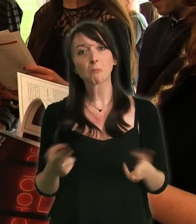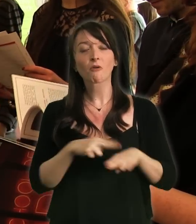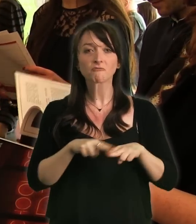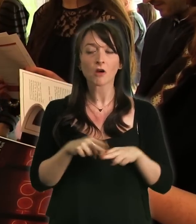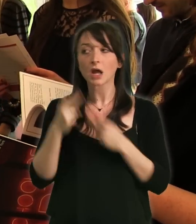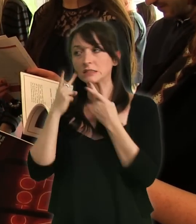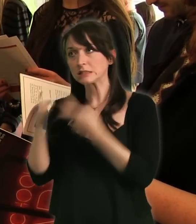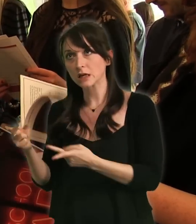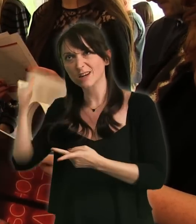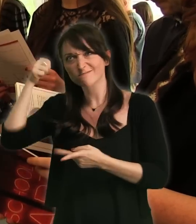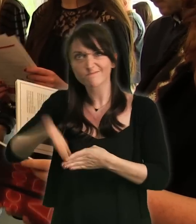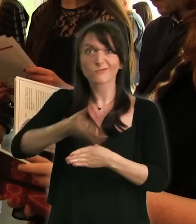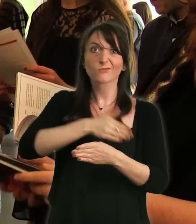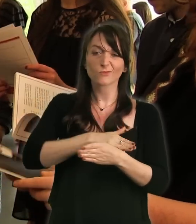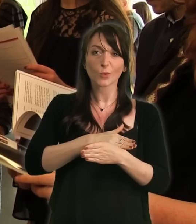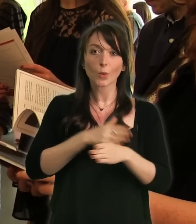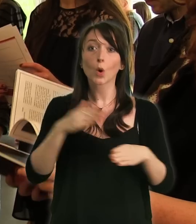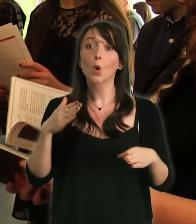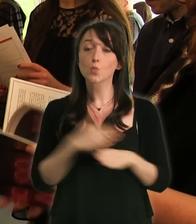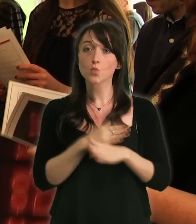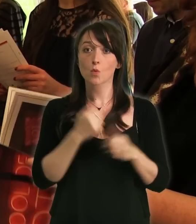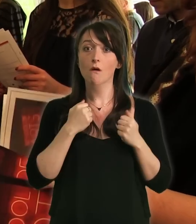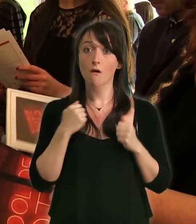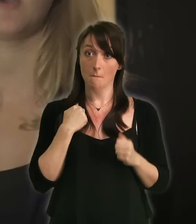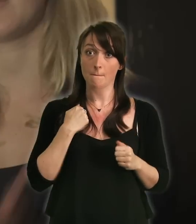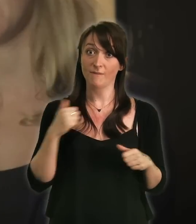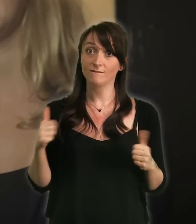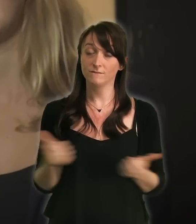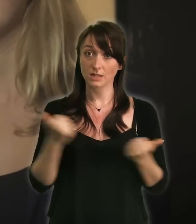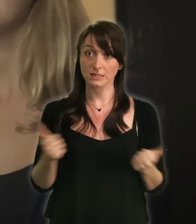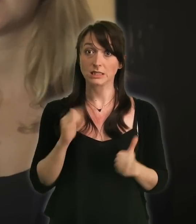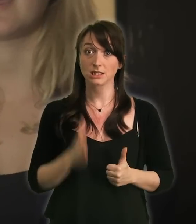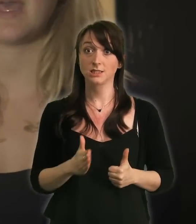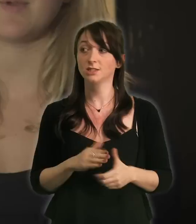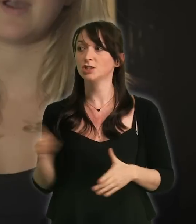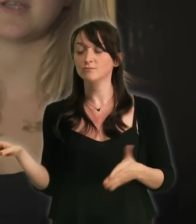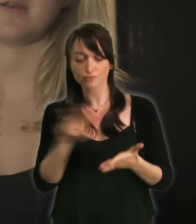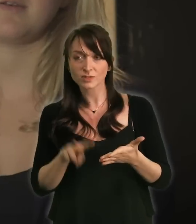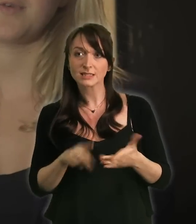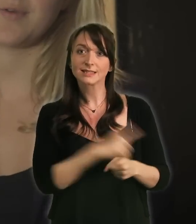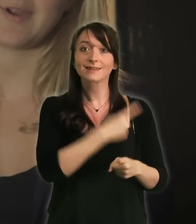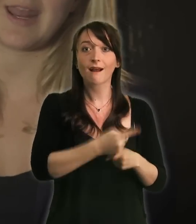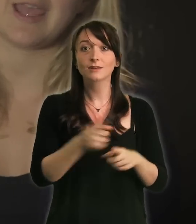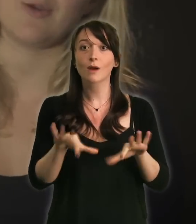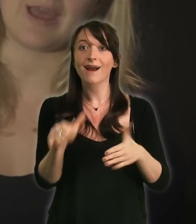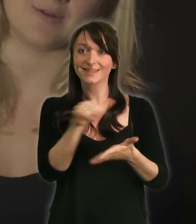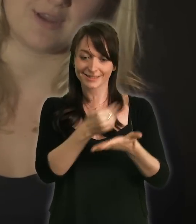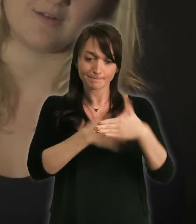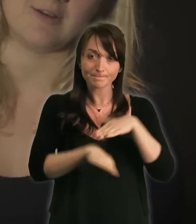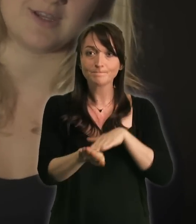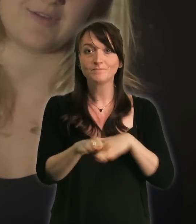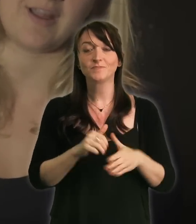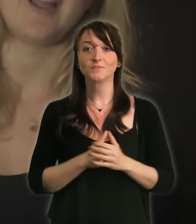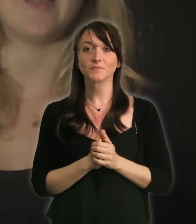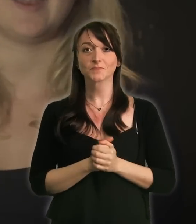kind of structure myself time-wise so if I have someone to proofread my essay I know I can see her on a Friday so then can get my work done for a Friday it'll get looked